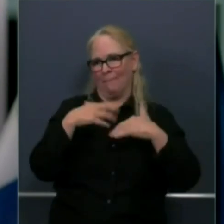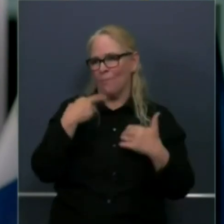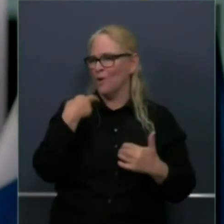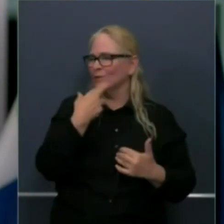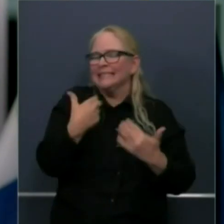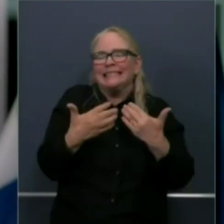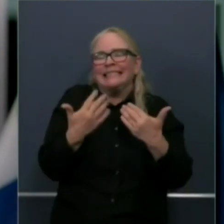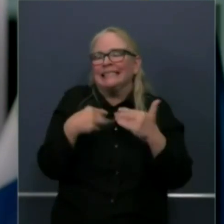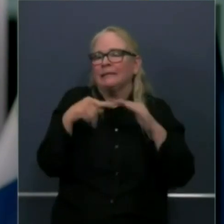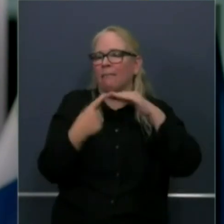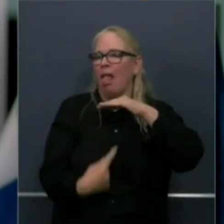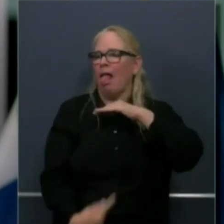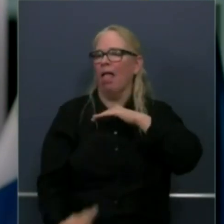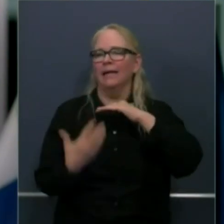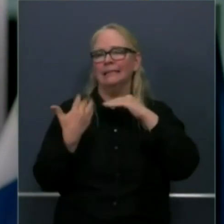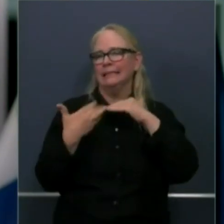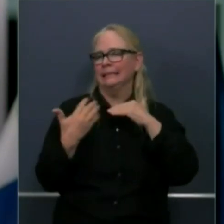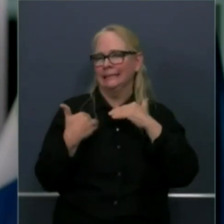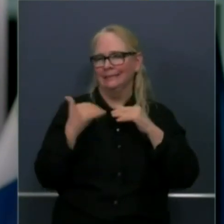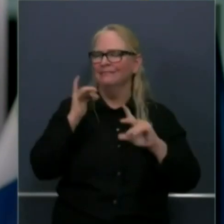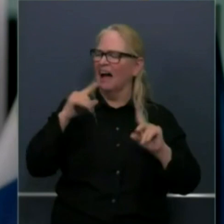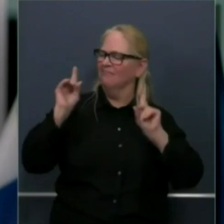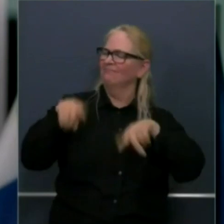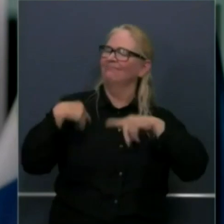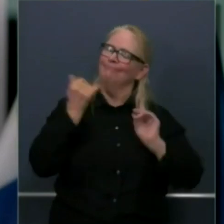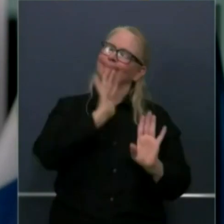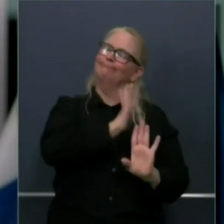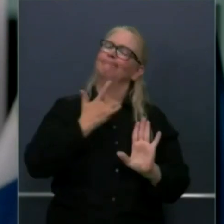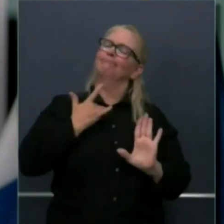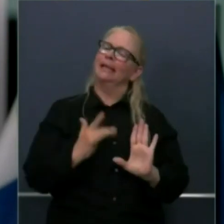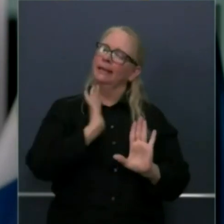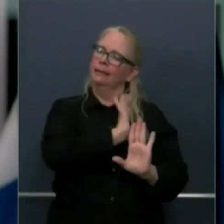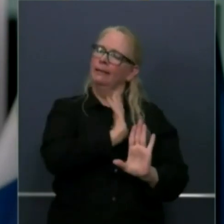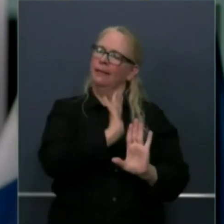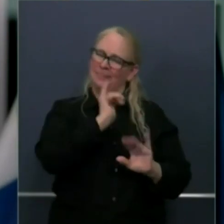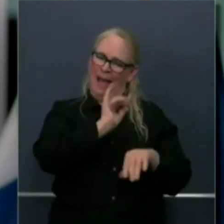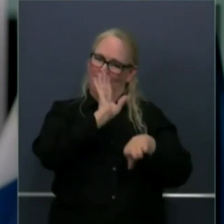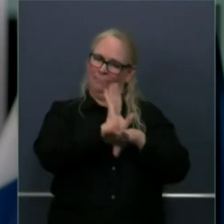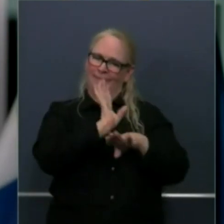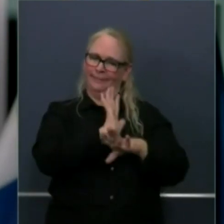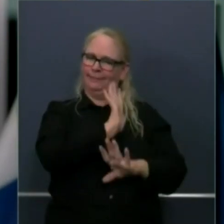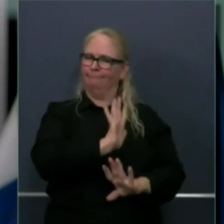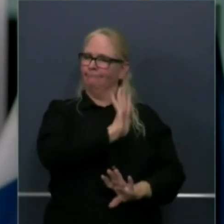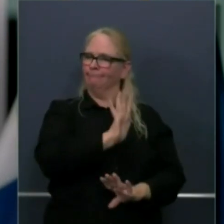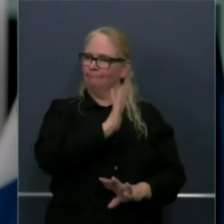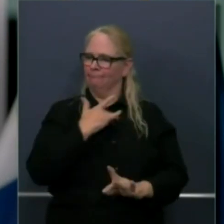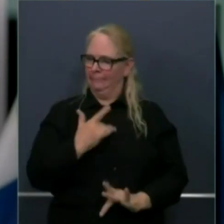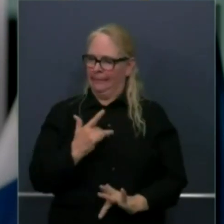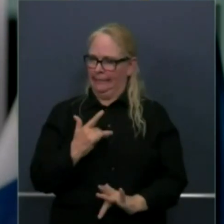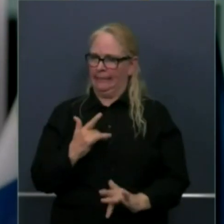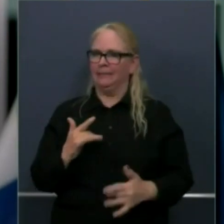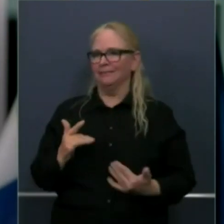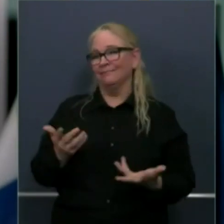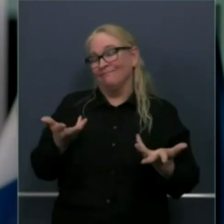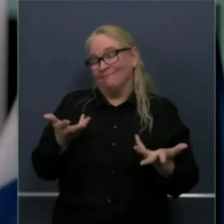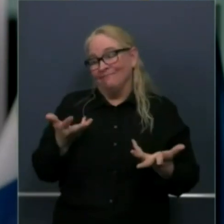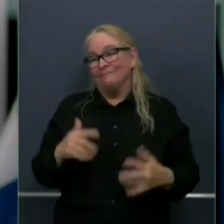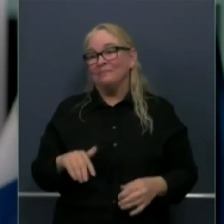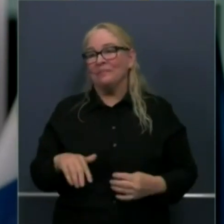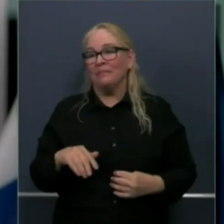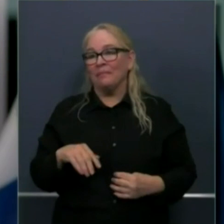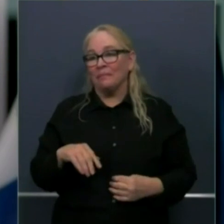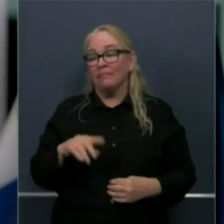always have to begin from that frame of consideration and reference. But, no, I do think it is profoundly